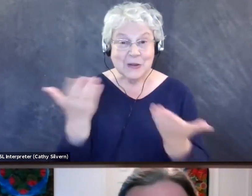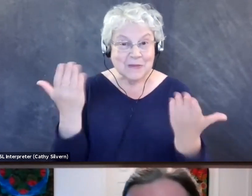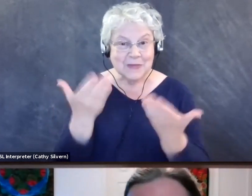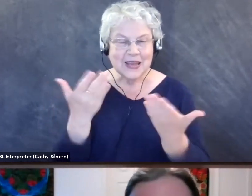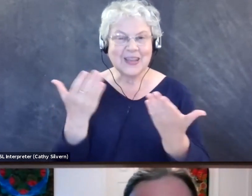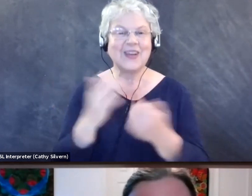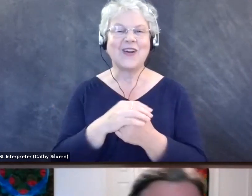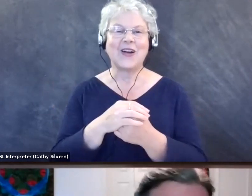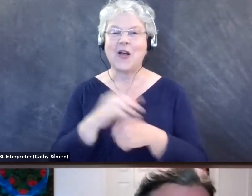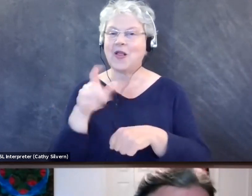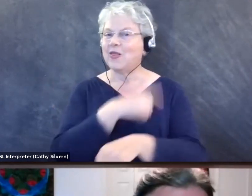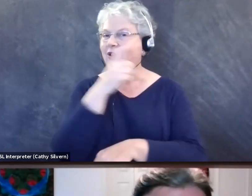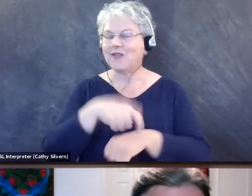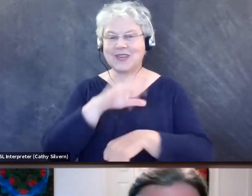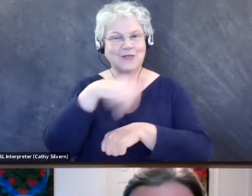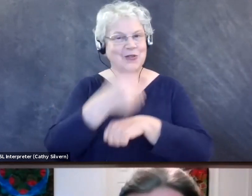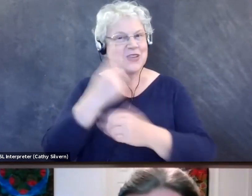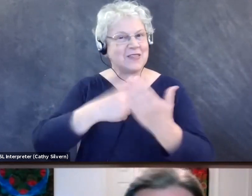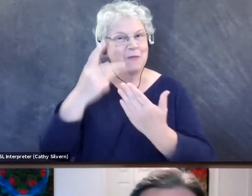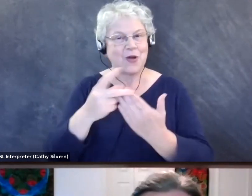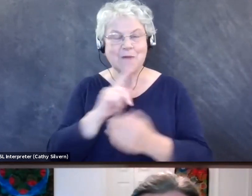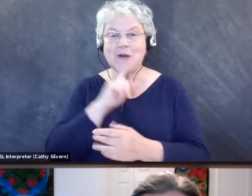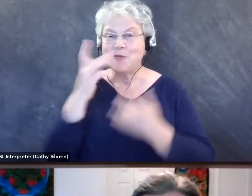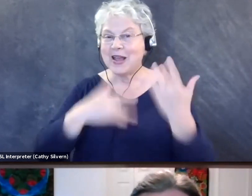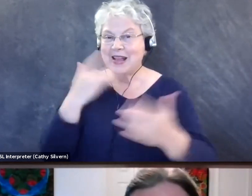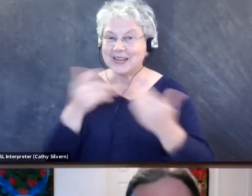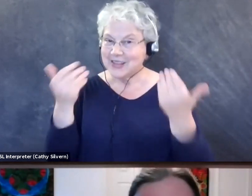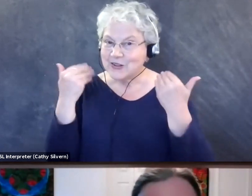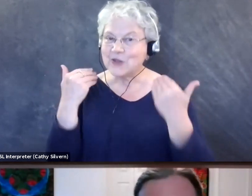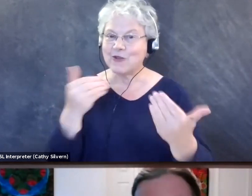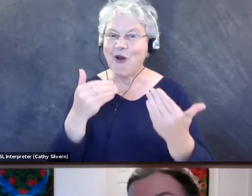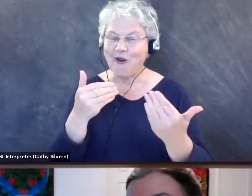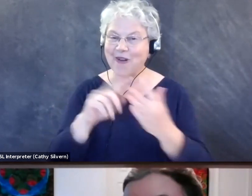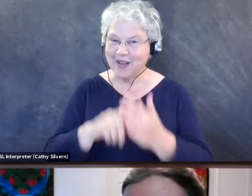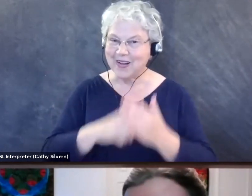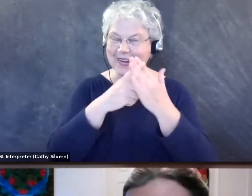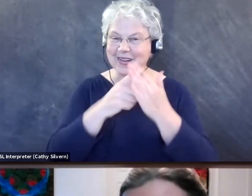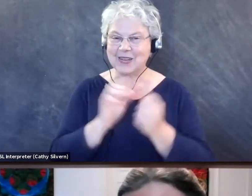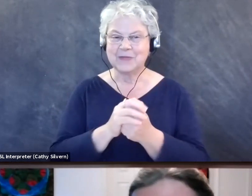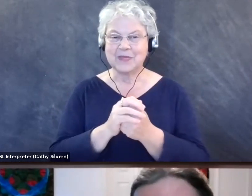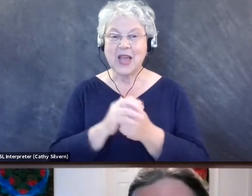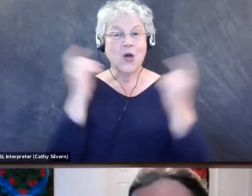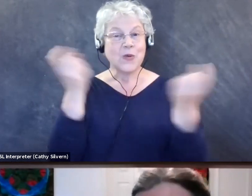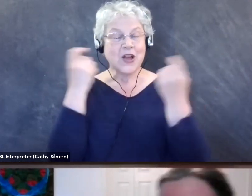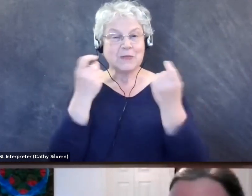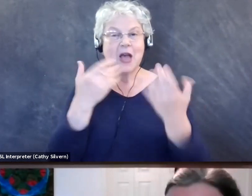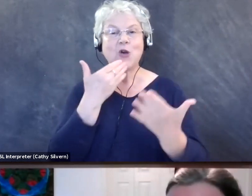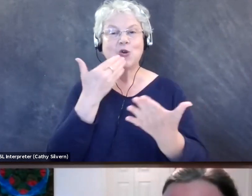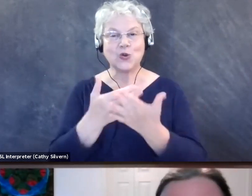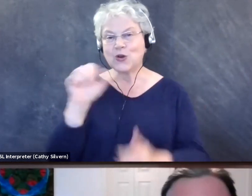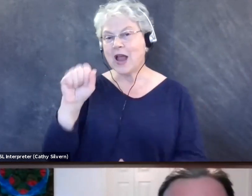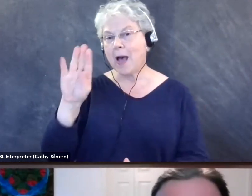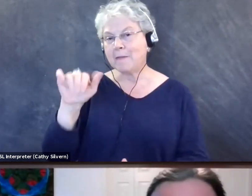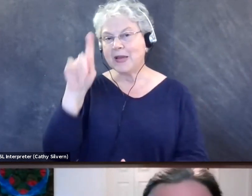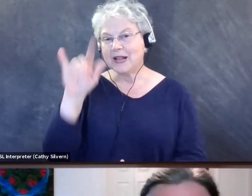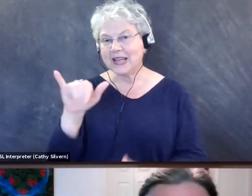been a long time in the making so it's really exciting to kick it off as part of celebrating BirdAbility week, which is another program